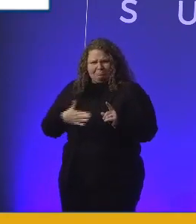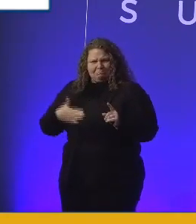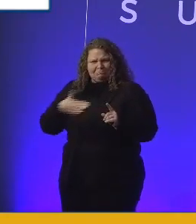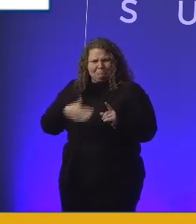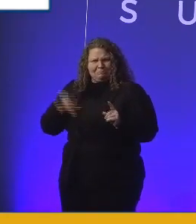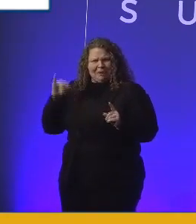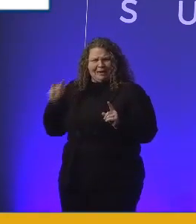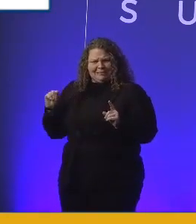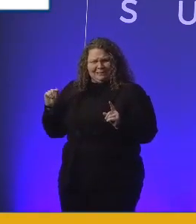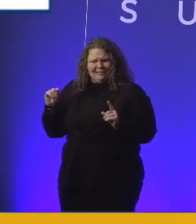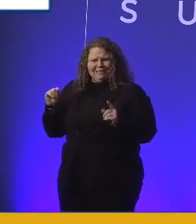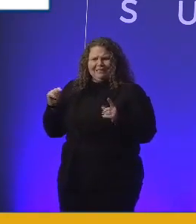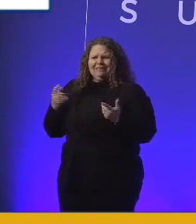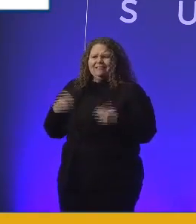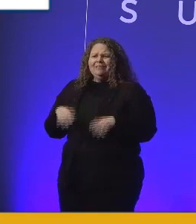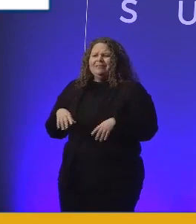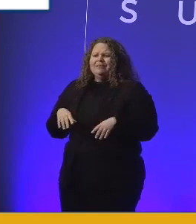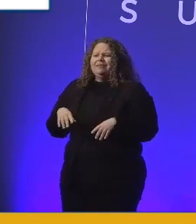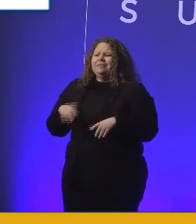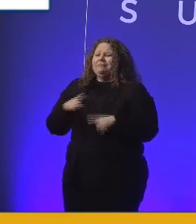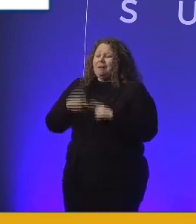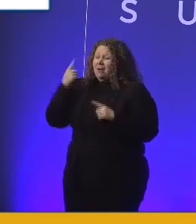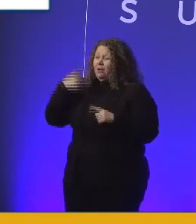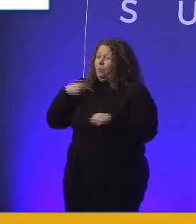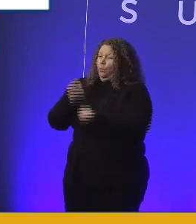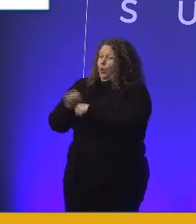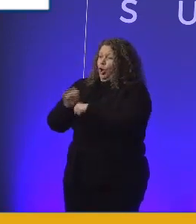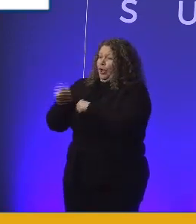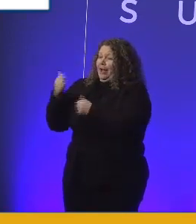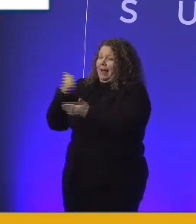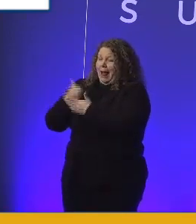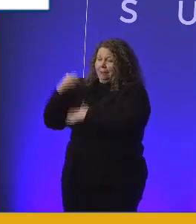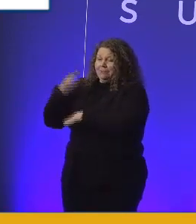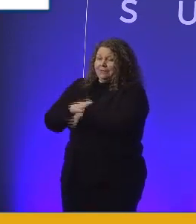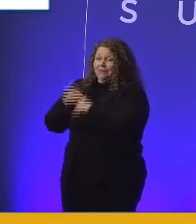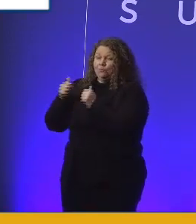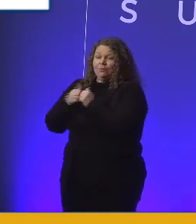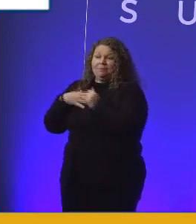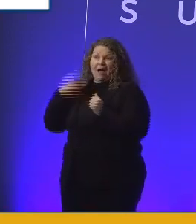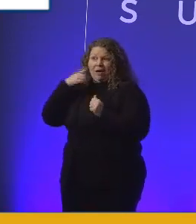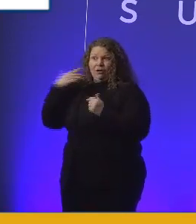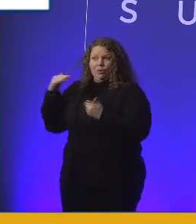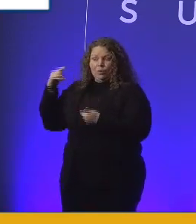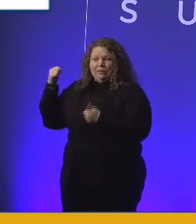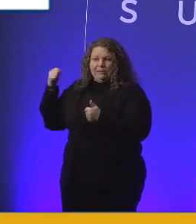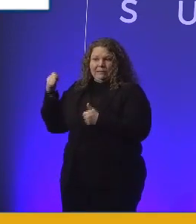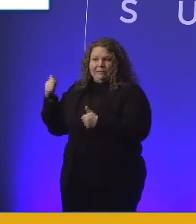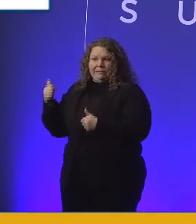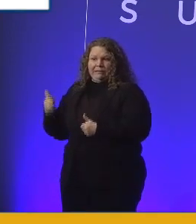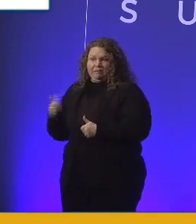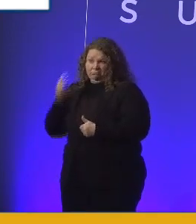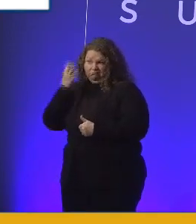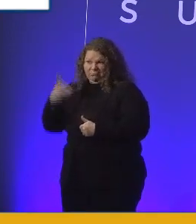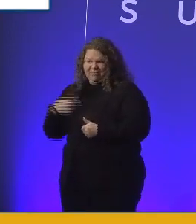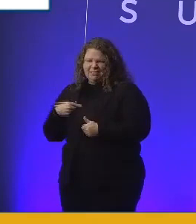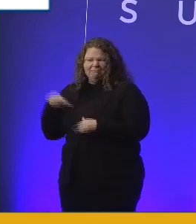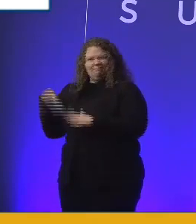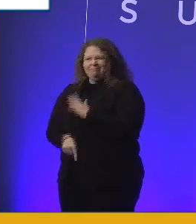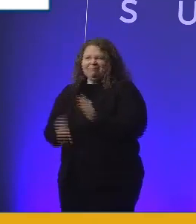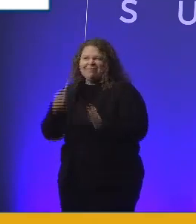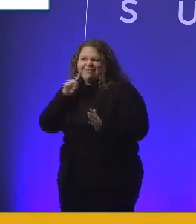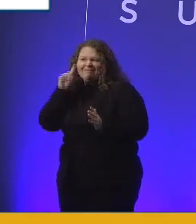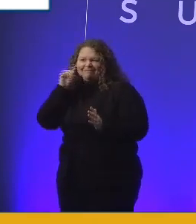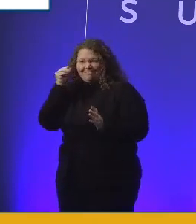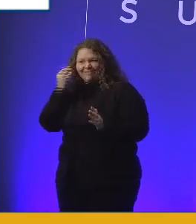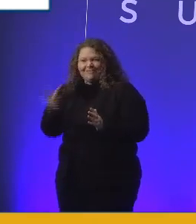But I was in that help desk with declining hearing. In fact, I'm now severely profoundly deaf. And in my mid-20s, I